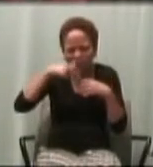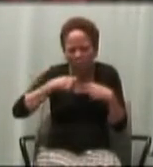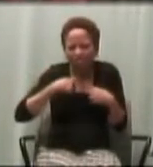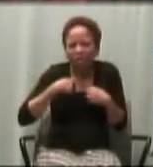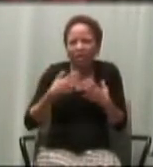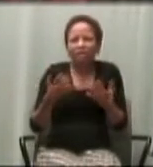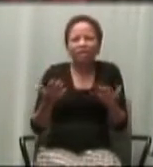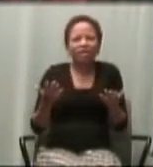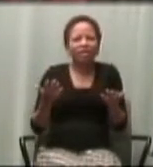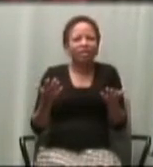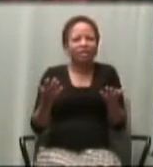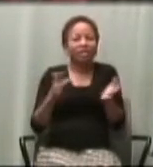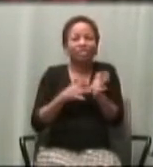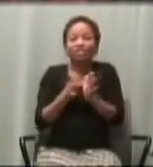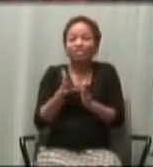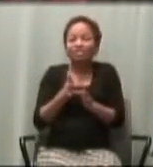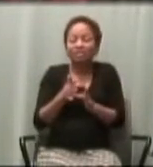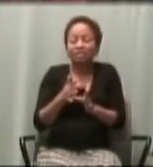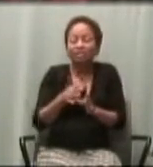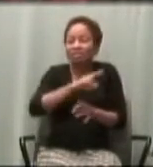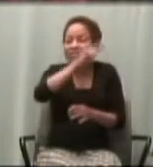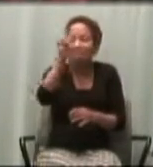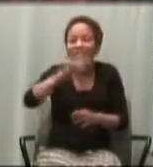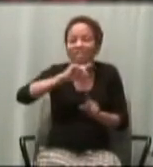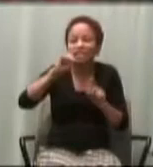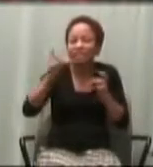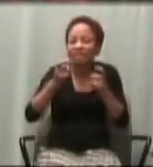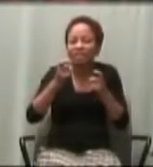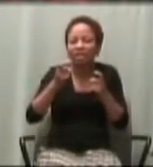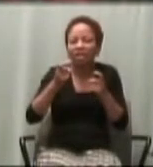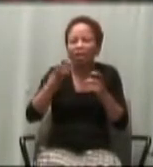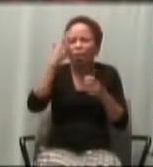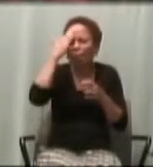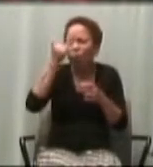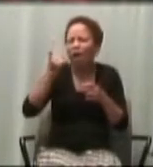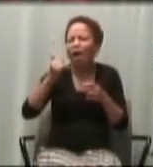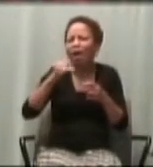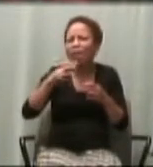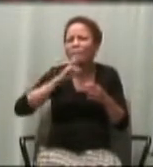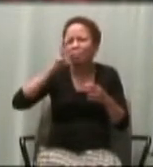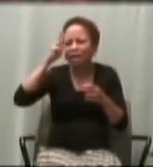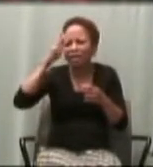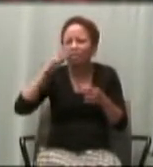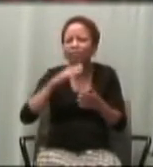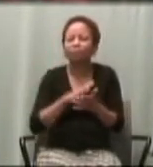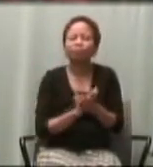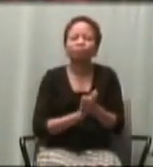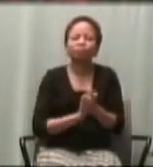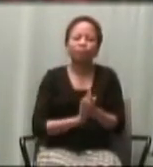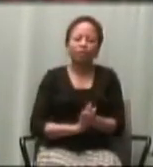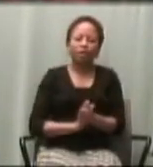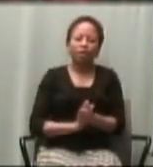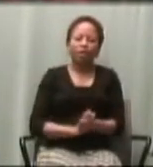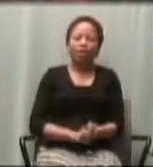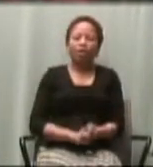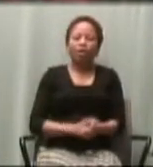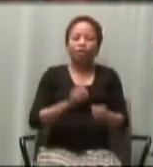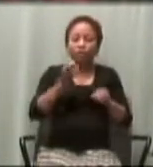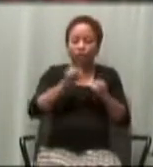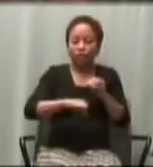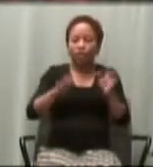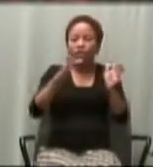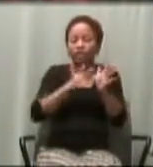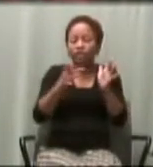Christ did this to invite us to understand that when we are baptized, we are enjoining